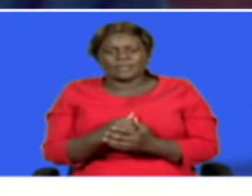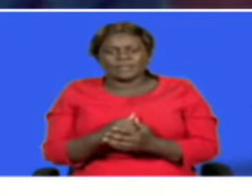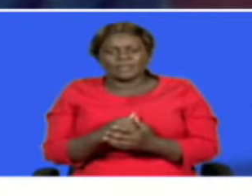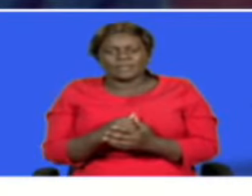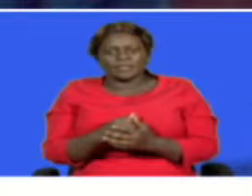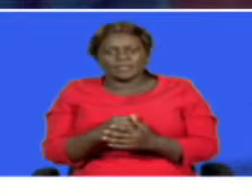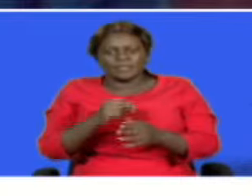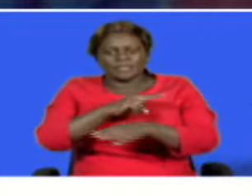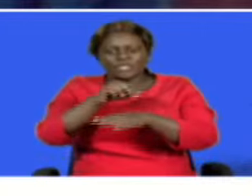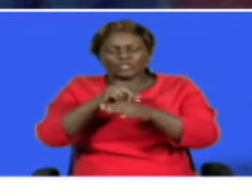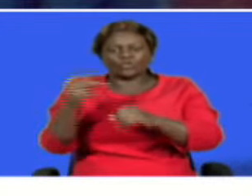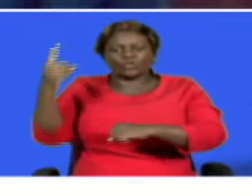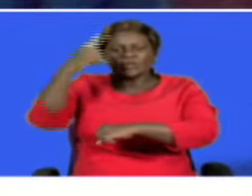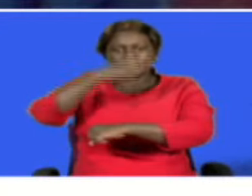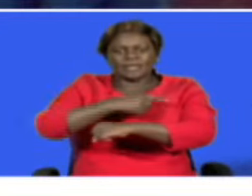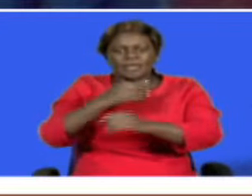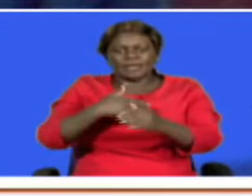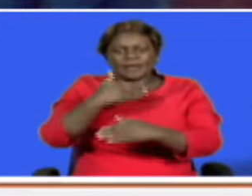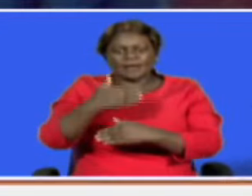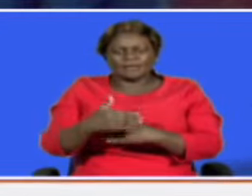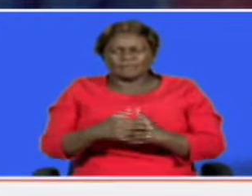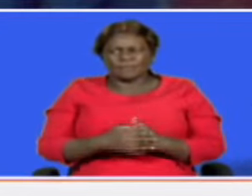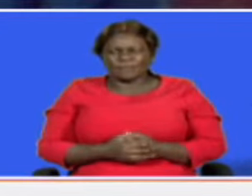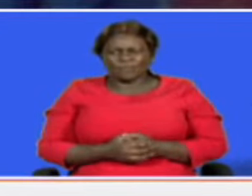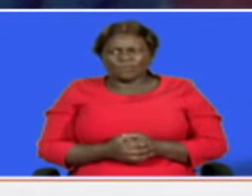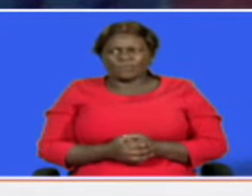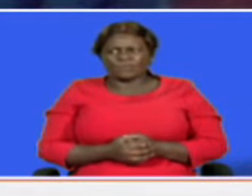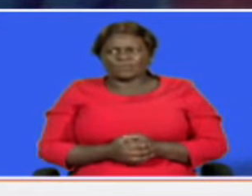french national day at the nairobi embassy